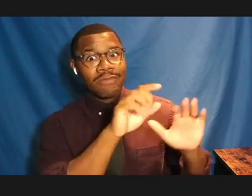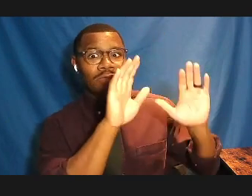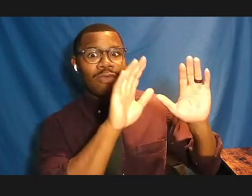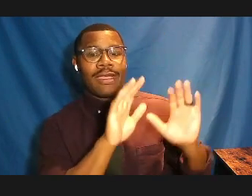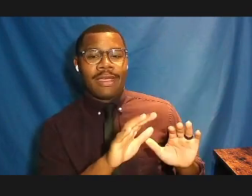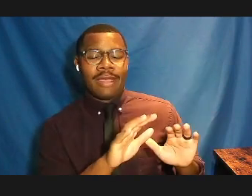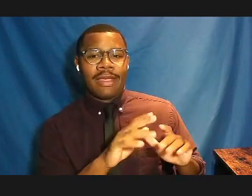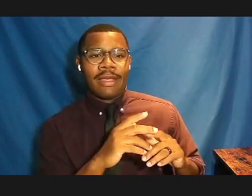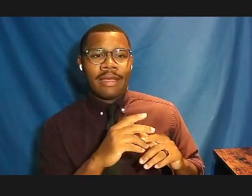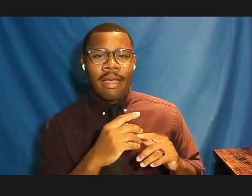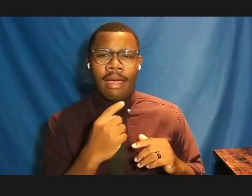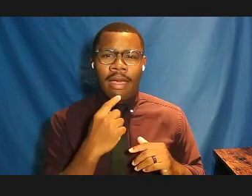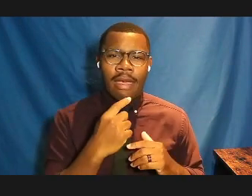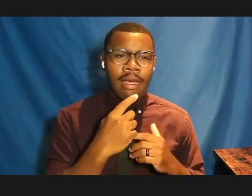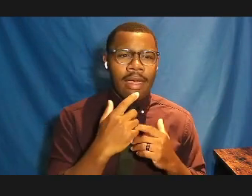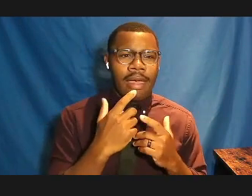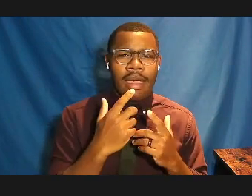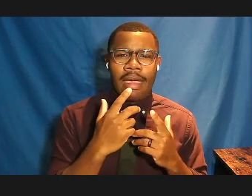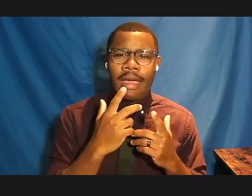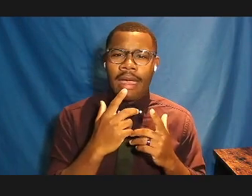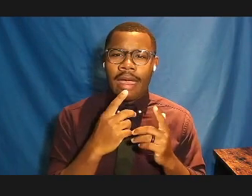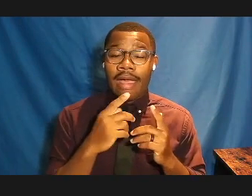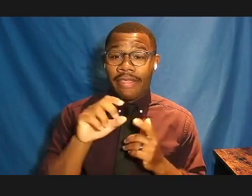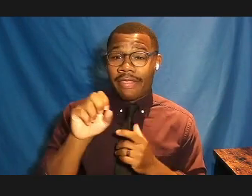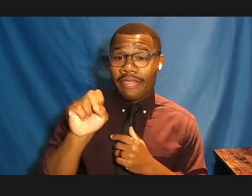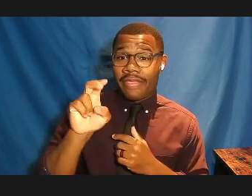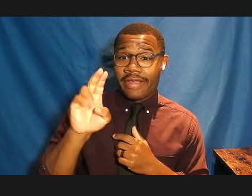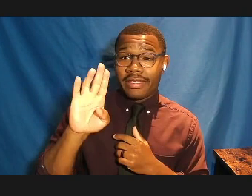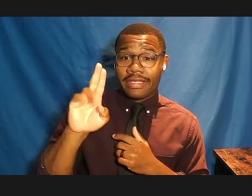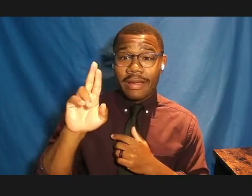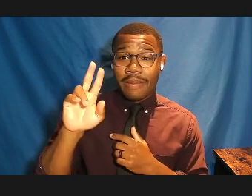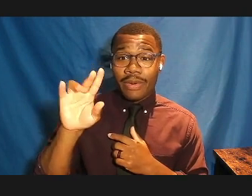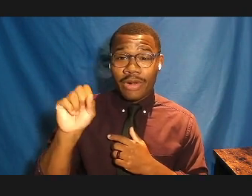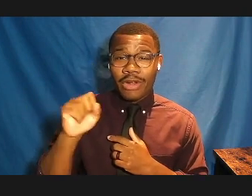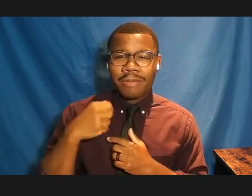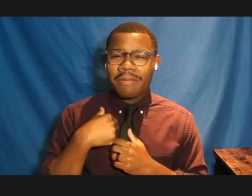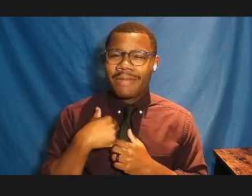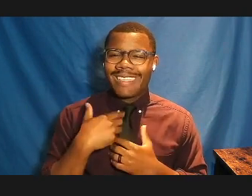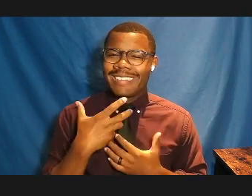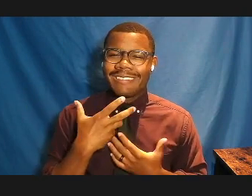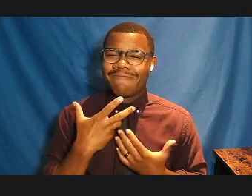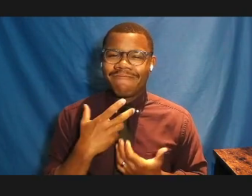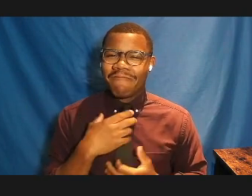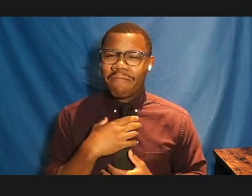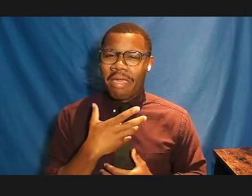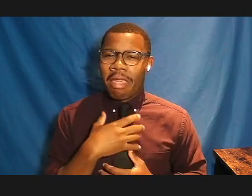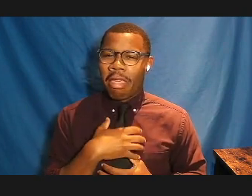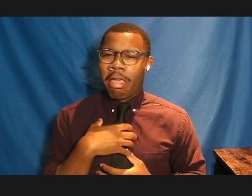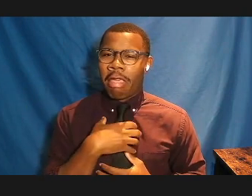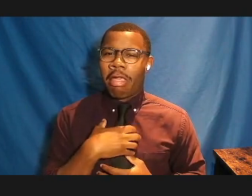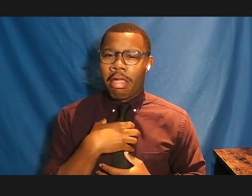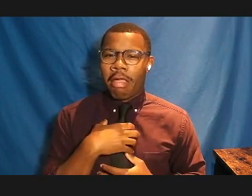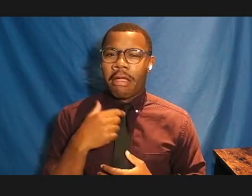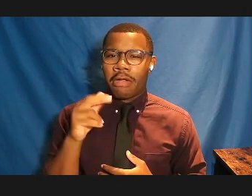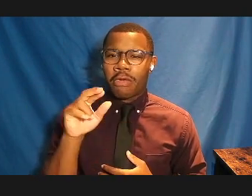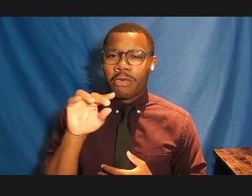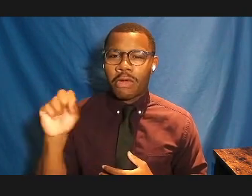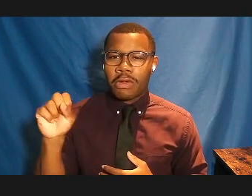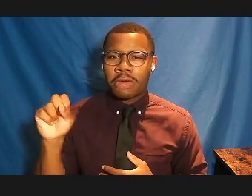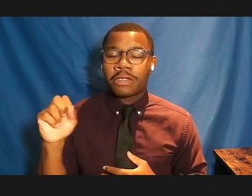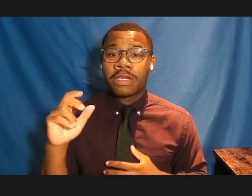Yeah, I can barely tolerate the suburbs. I'm sorry. Yeah, it's gross. It's all the earth.